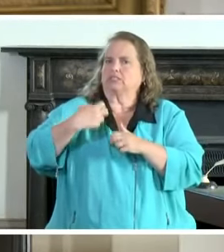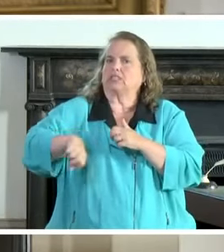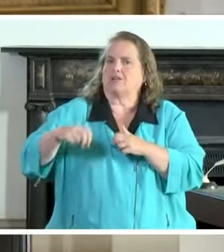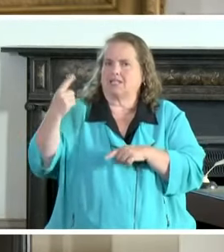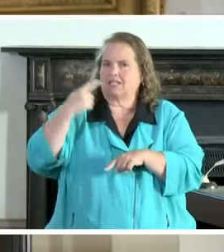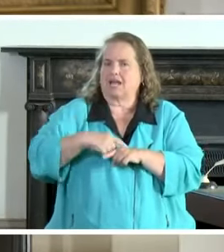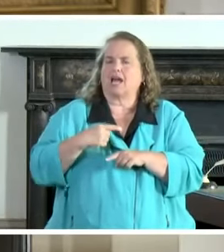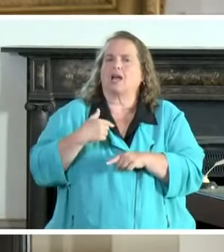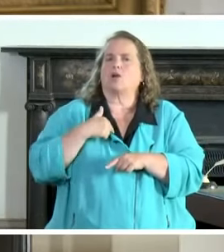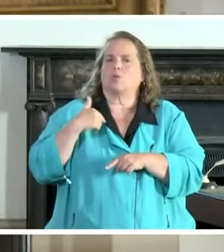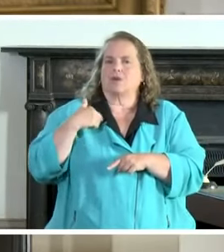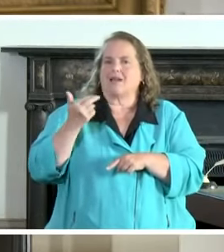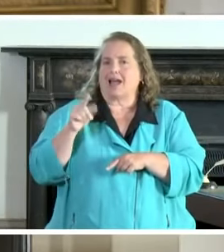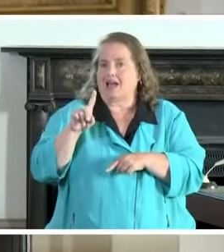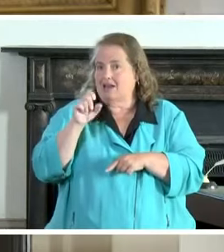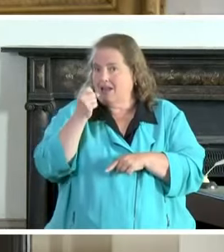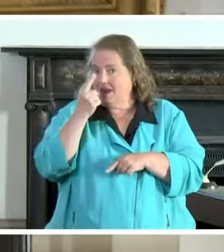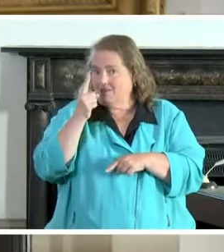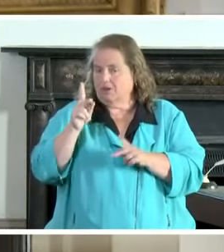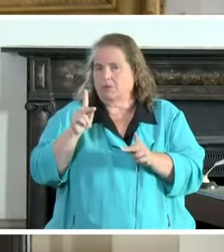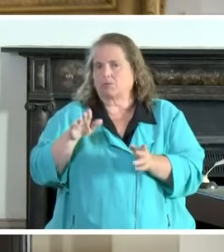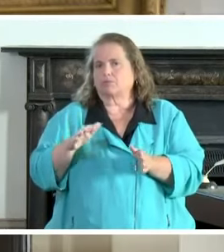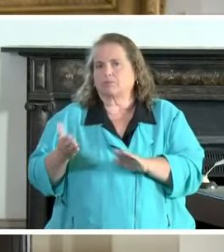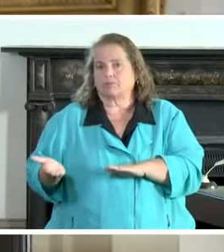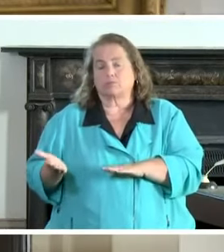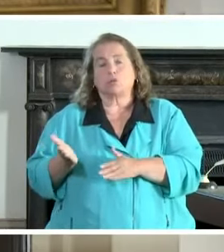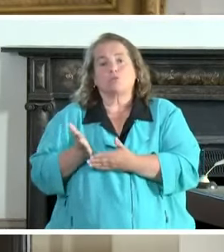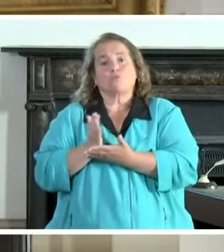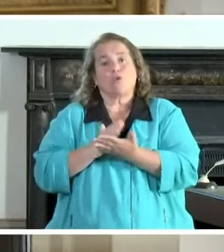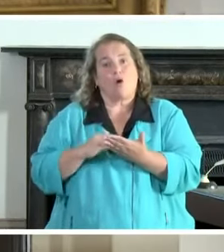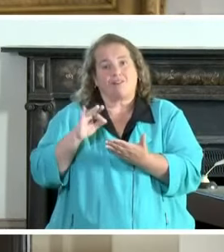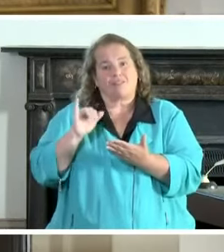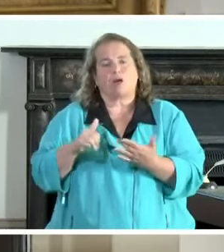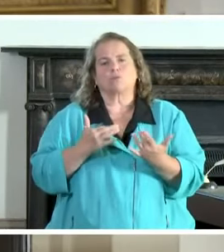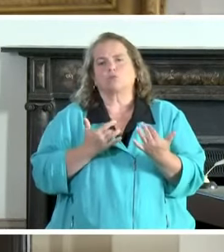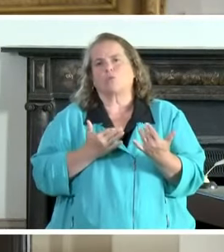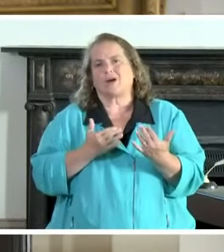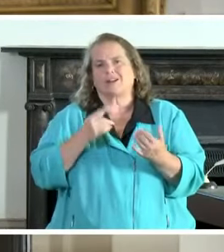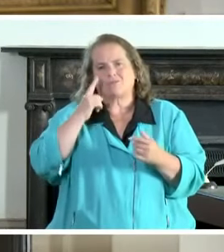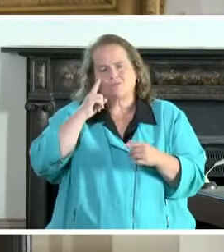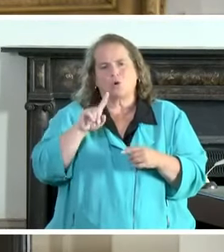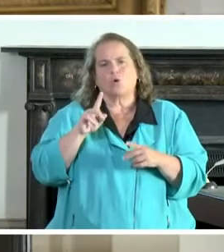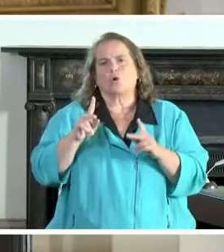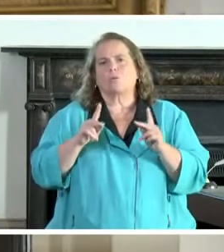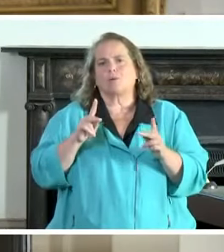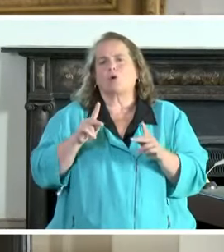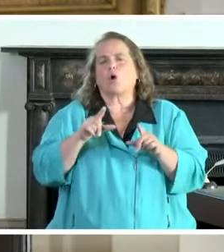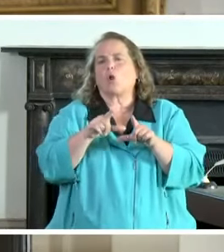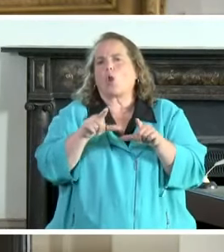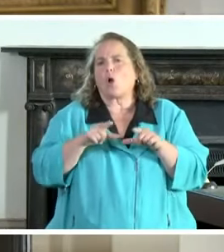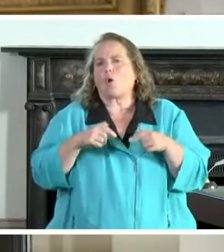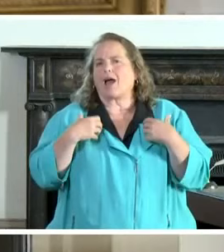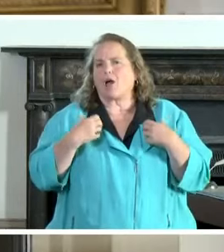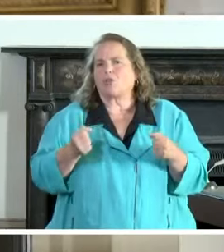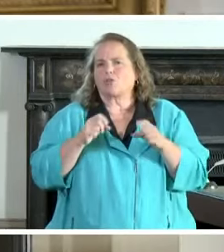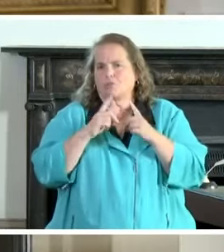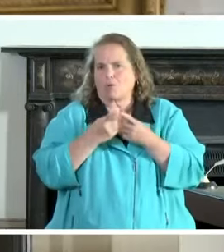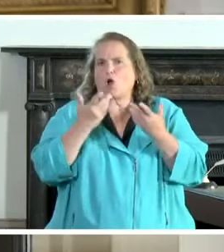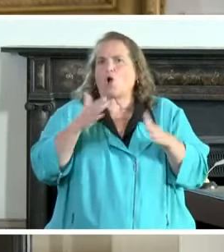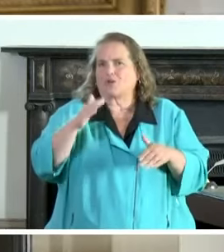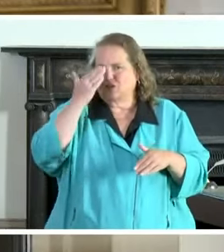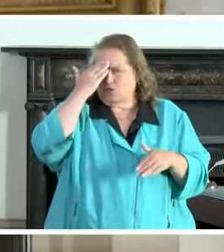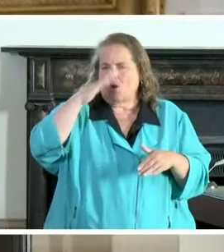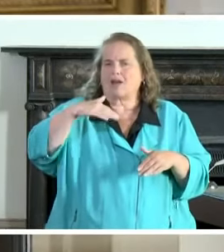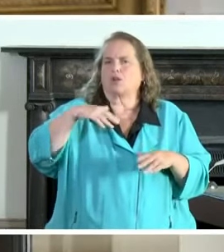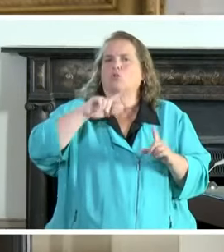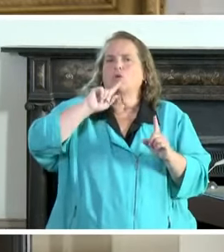and we lost 11 individuals now part of that is waiting uh for individuals that that local health departments already know for to be reported